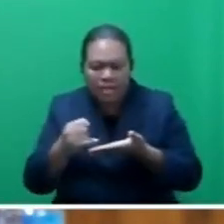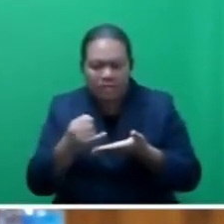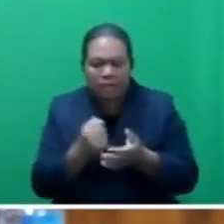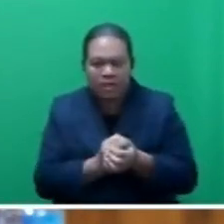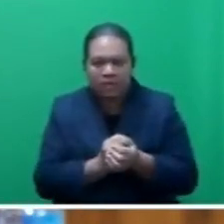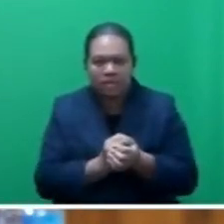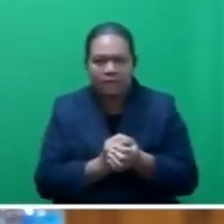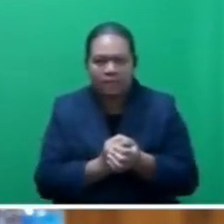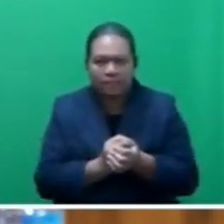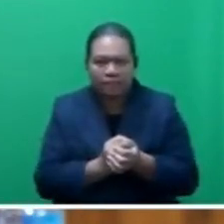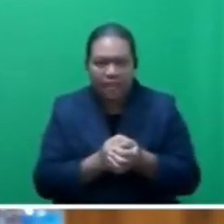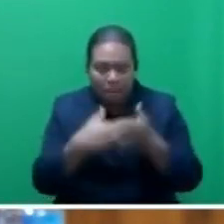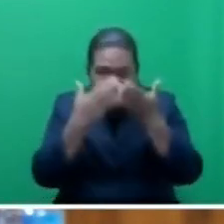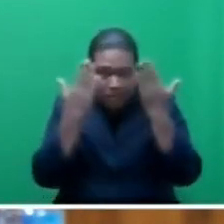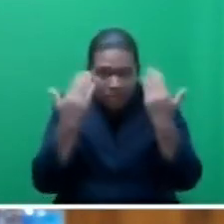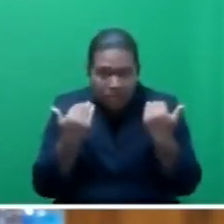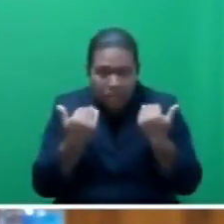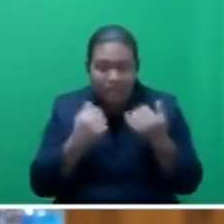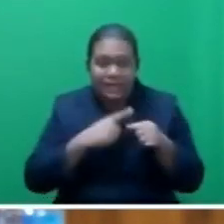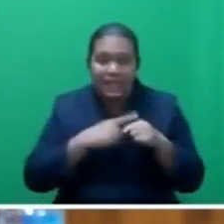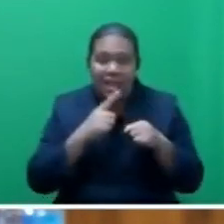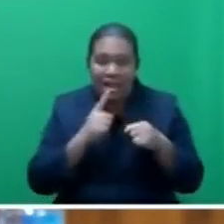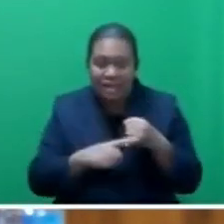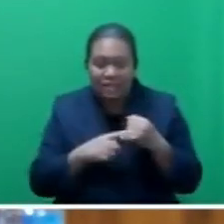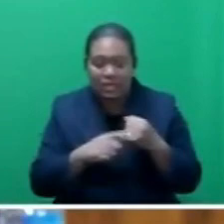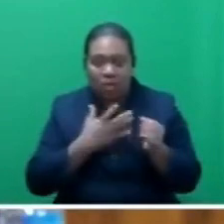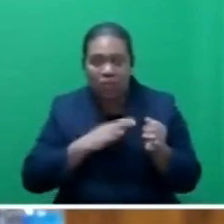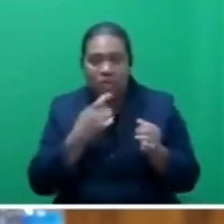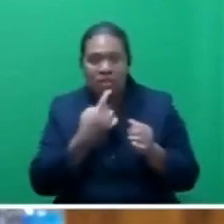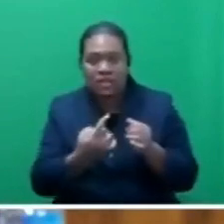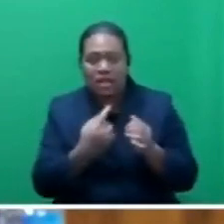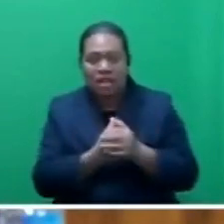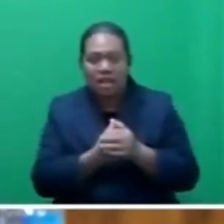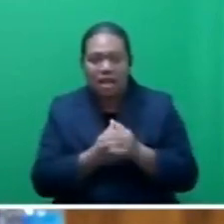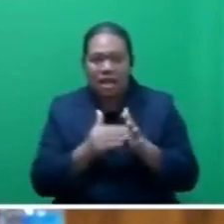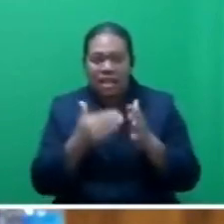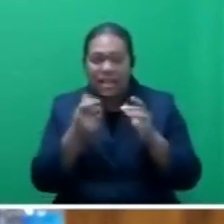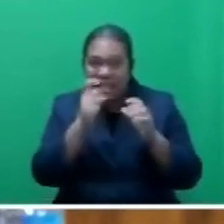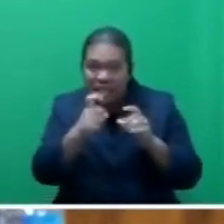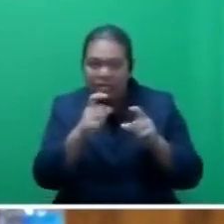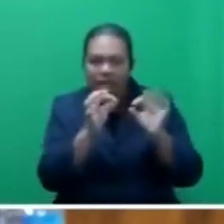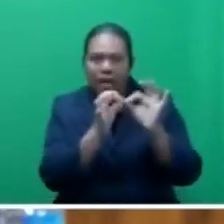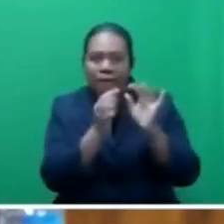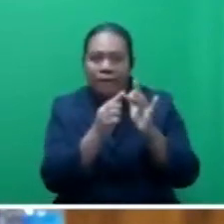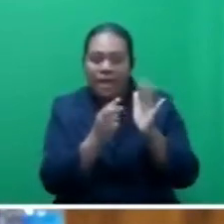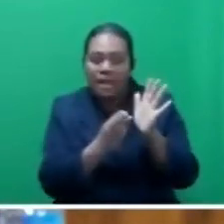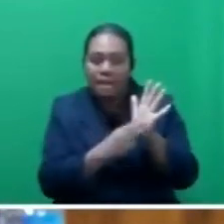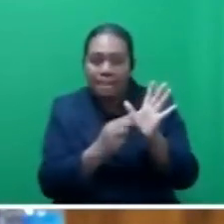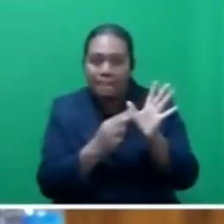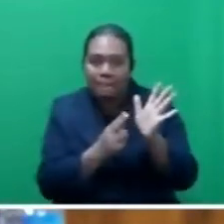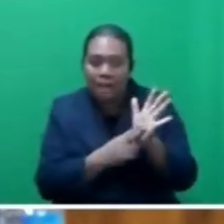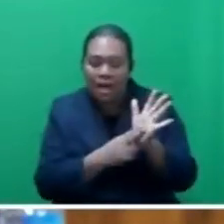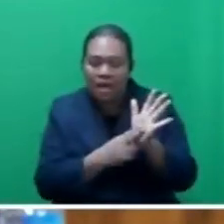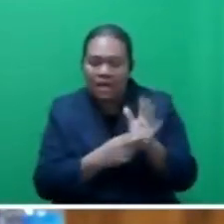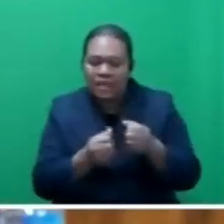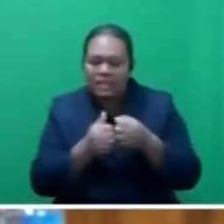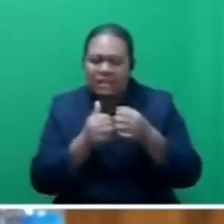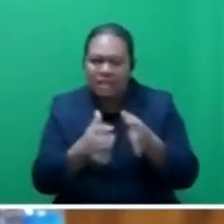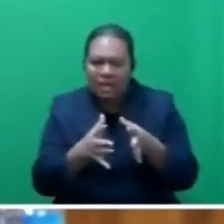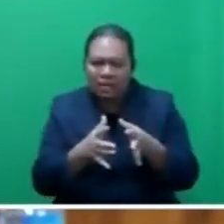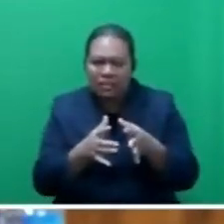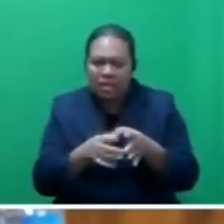Mr. Speaker said. On this last one, Mr. Speaker said, if Honorable Biman Prasad stands up and starts running down country,